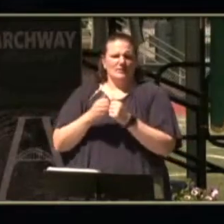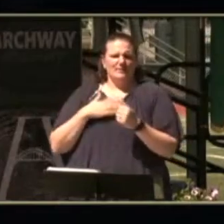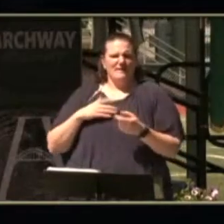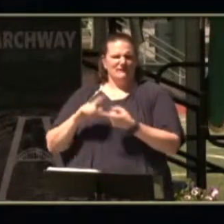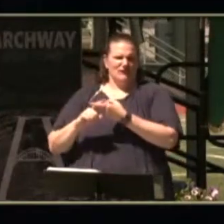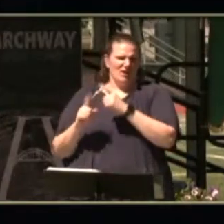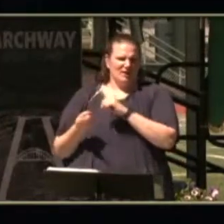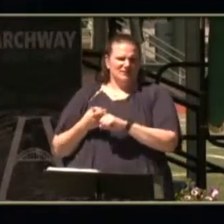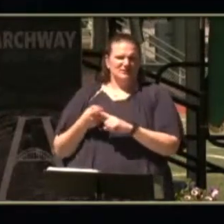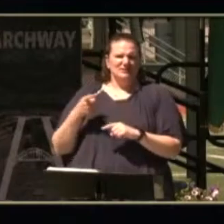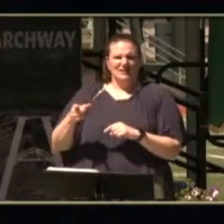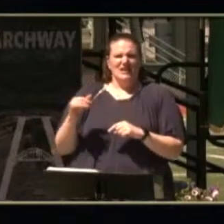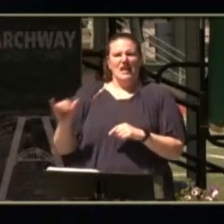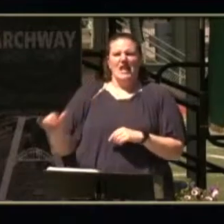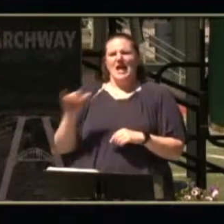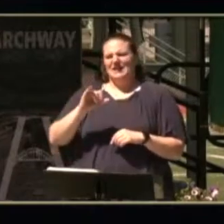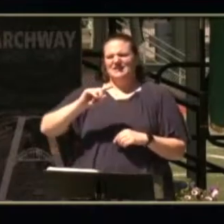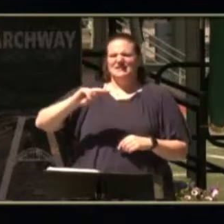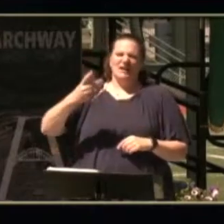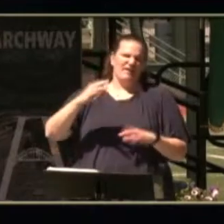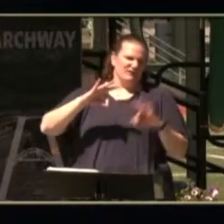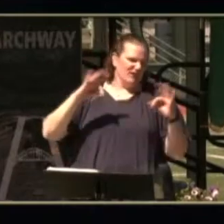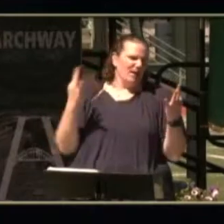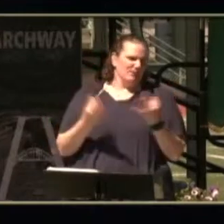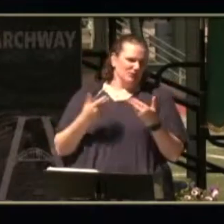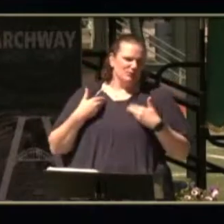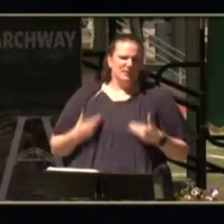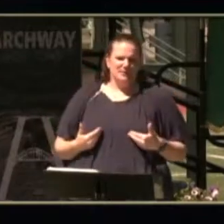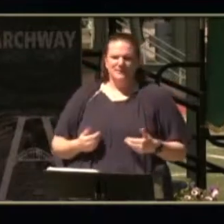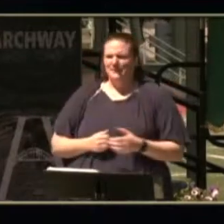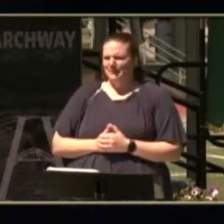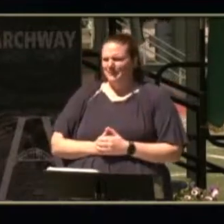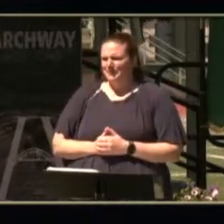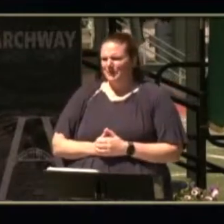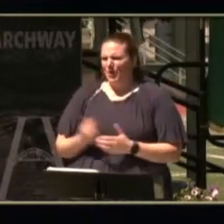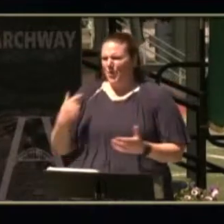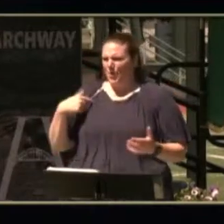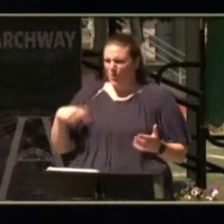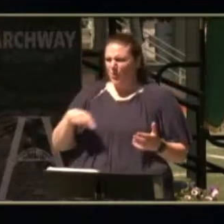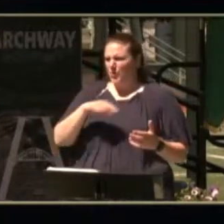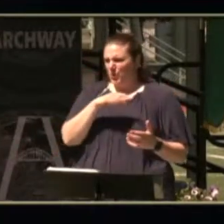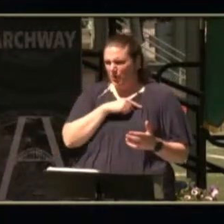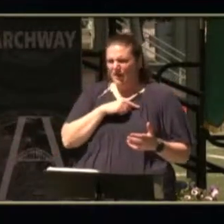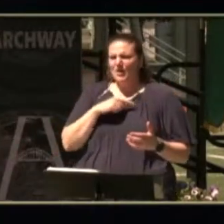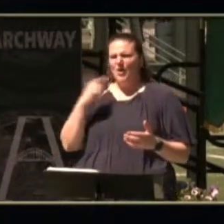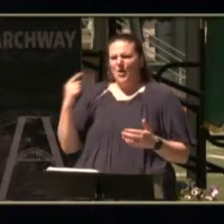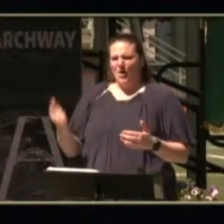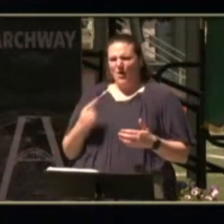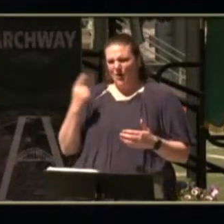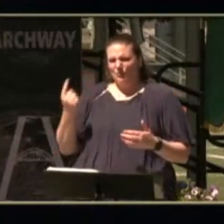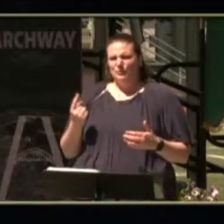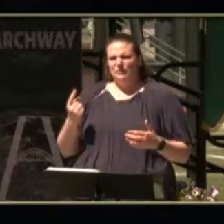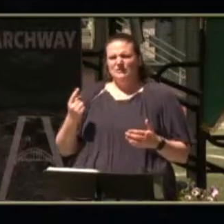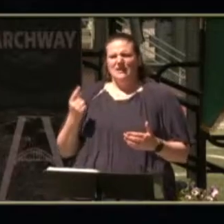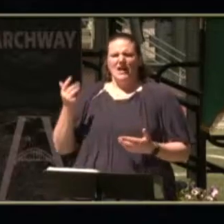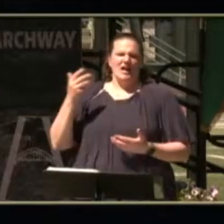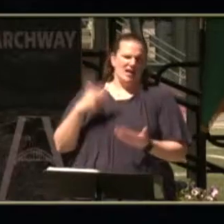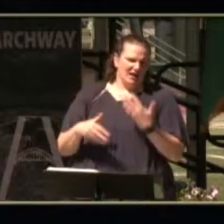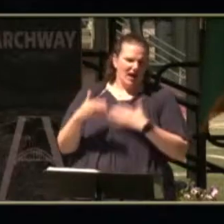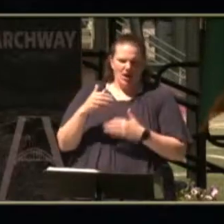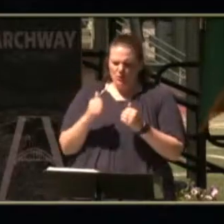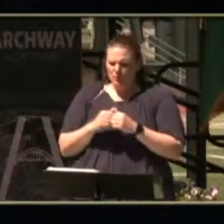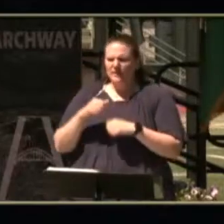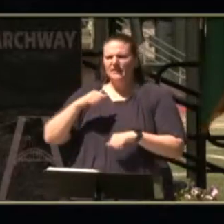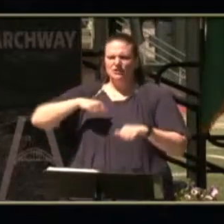friends was like a second family to me we were already always hang out with